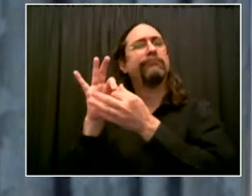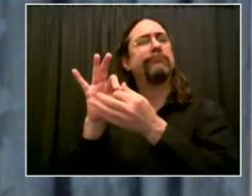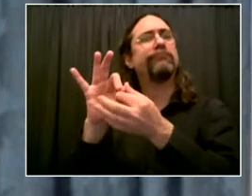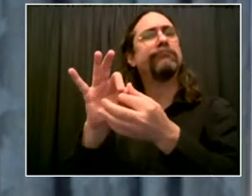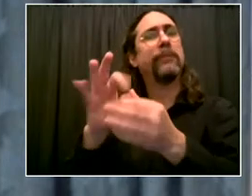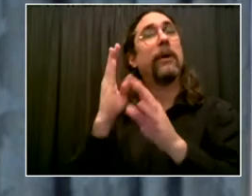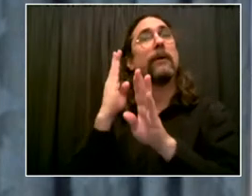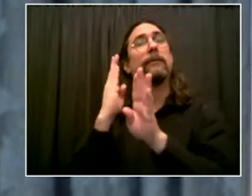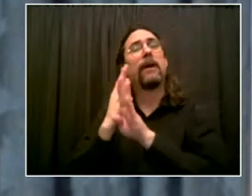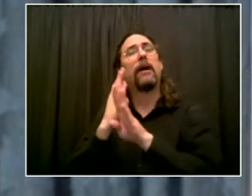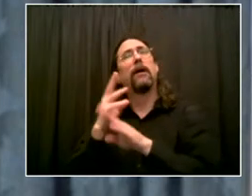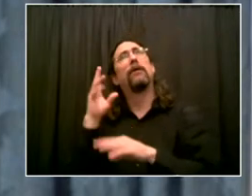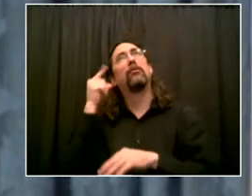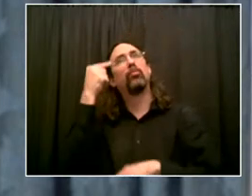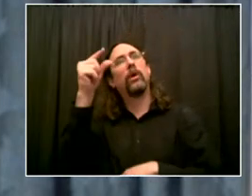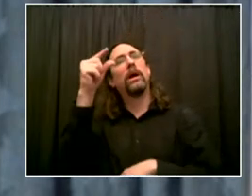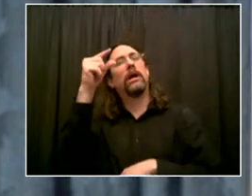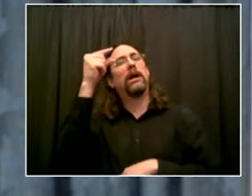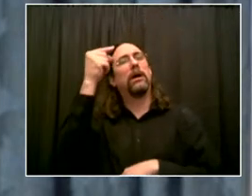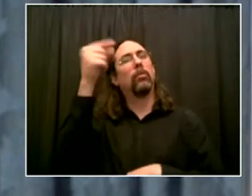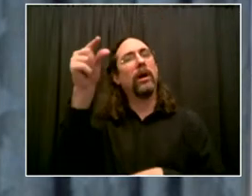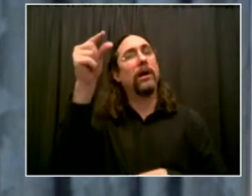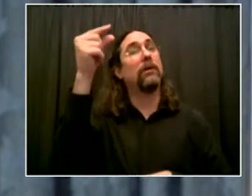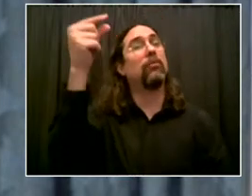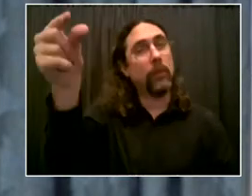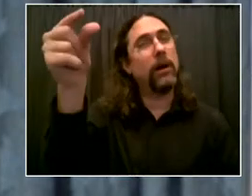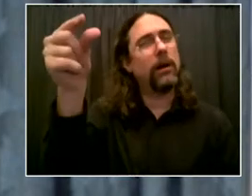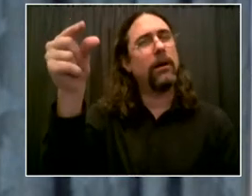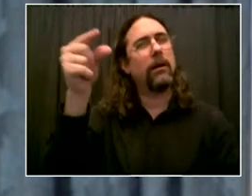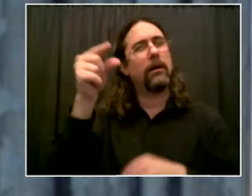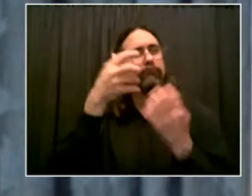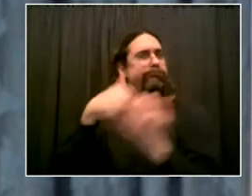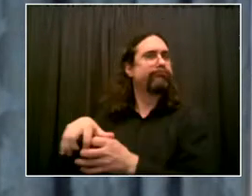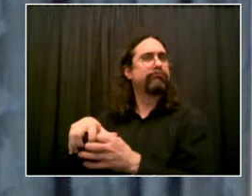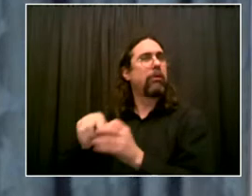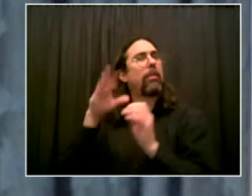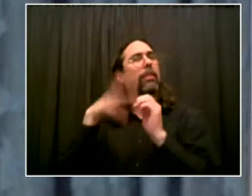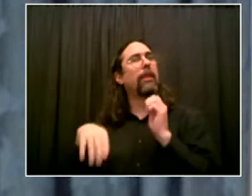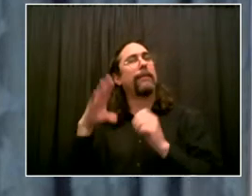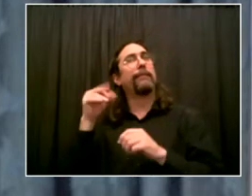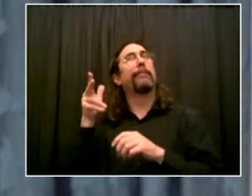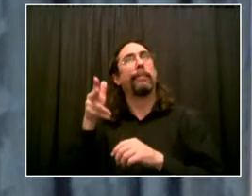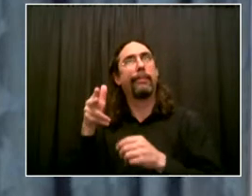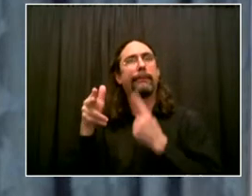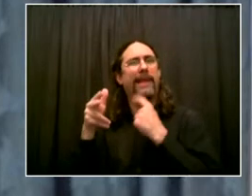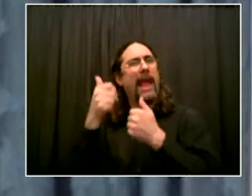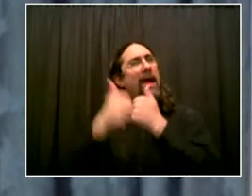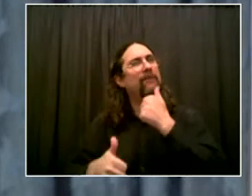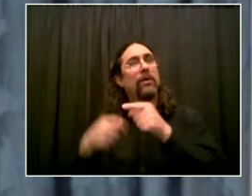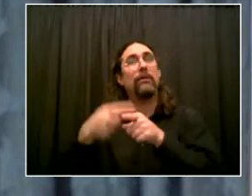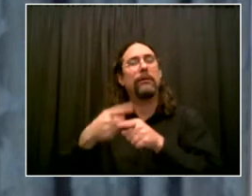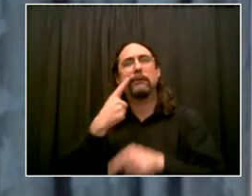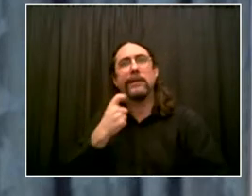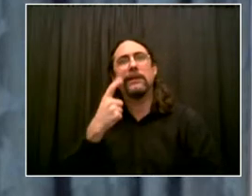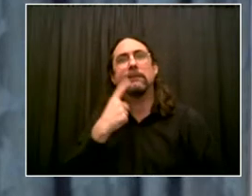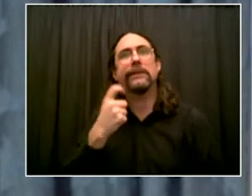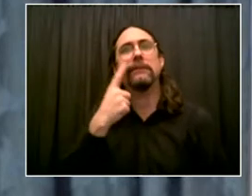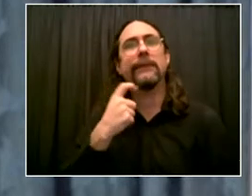and Pelham Bay Park Station, both of those are being newly transformed for bus riders.